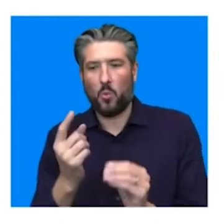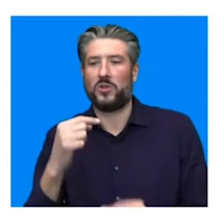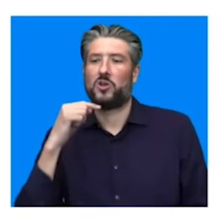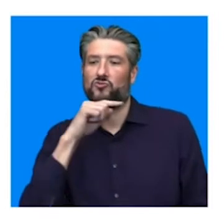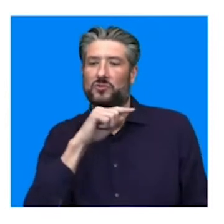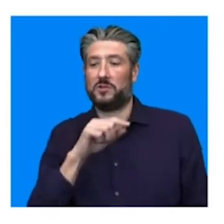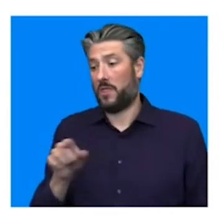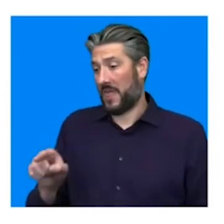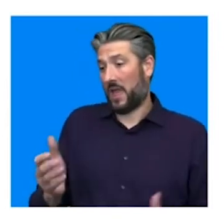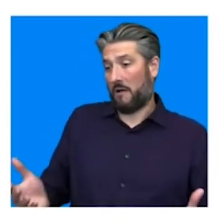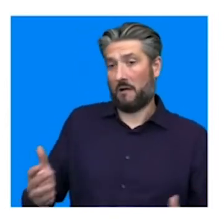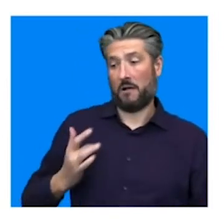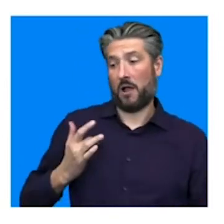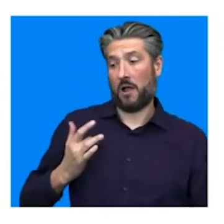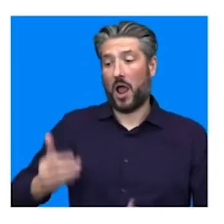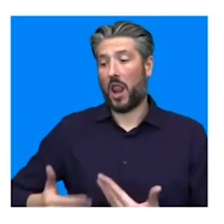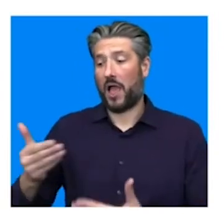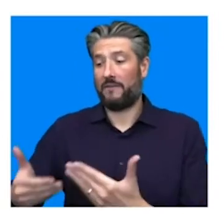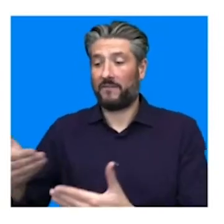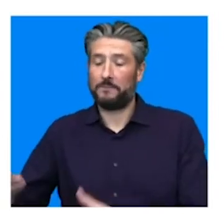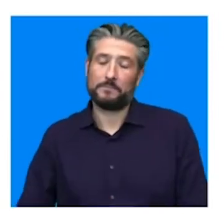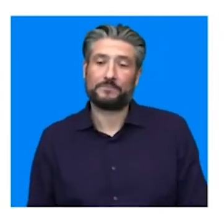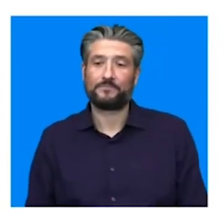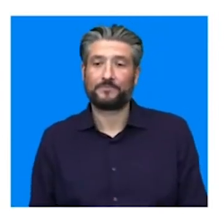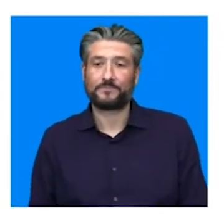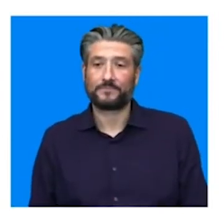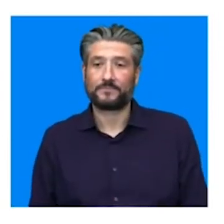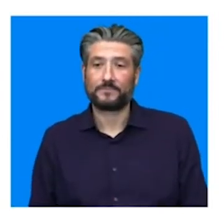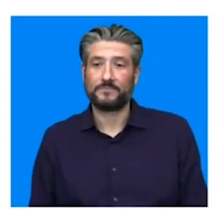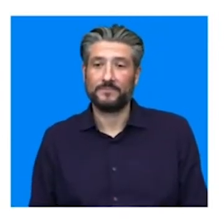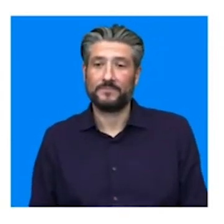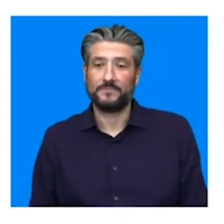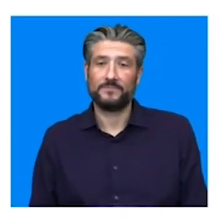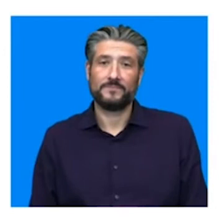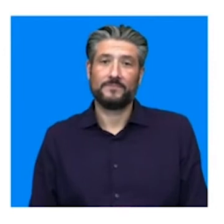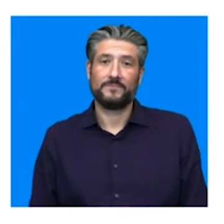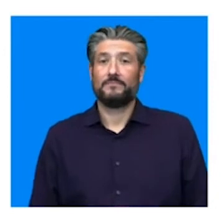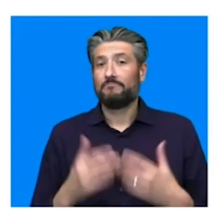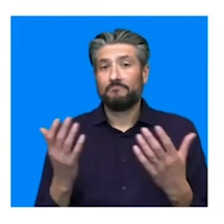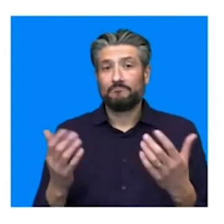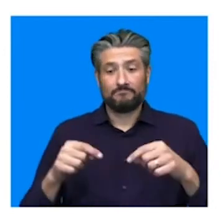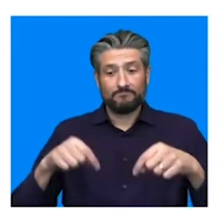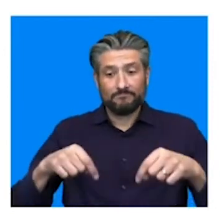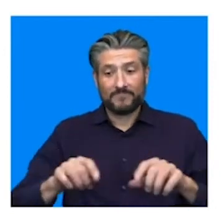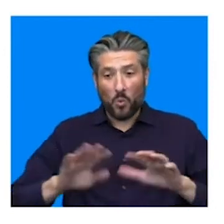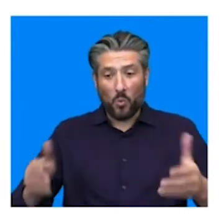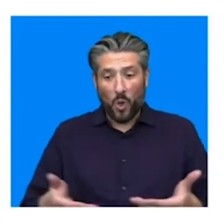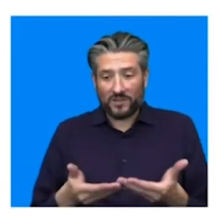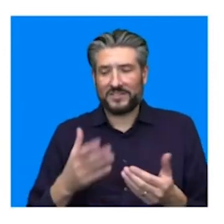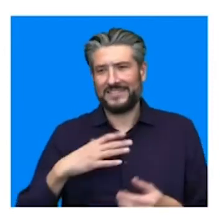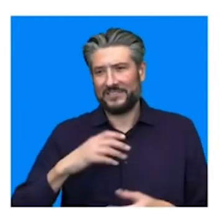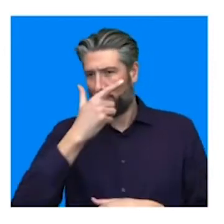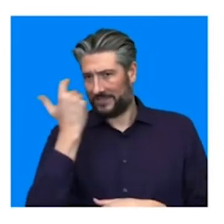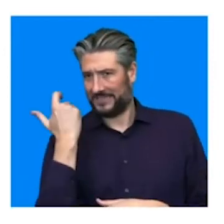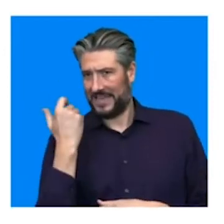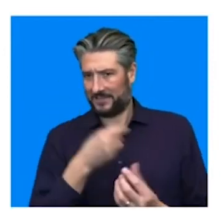writing systems. So, as a world, we really need to start understanding that. And